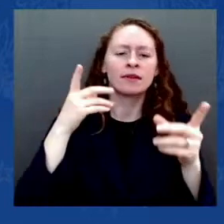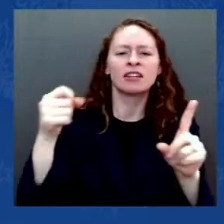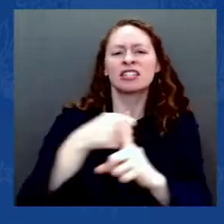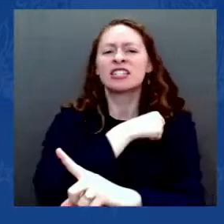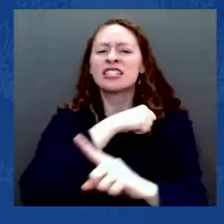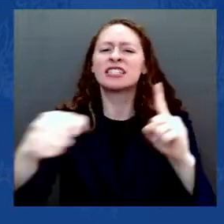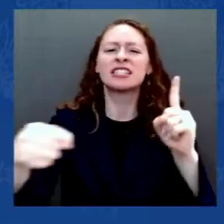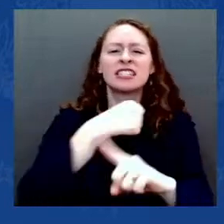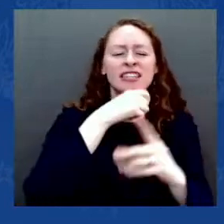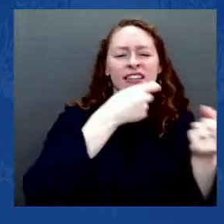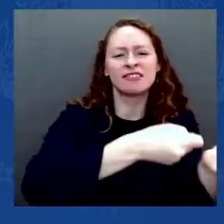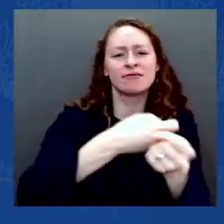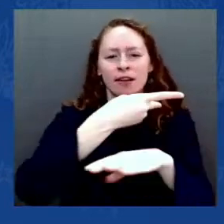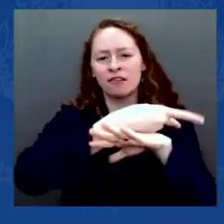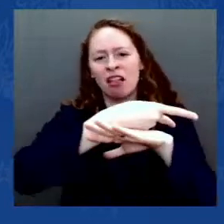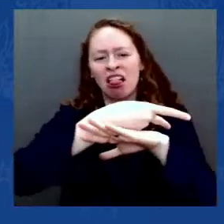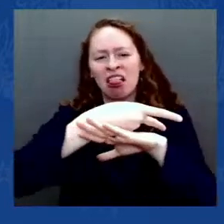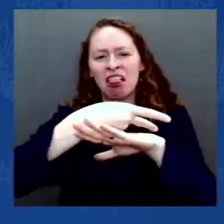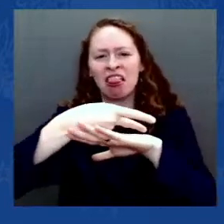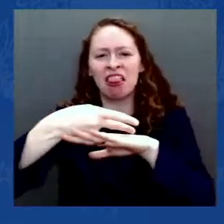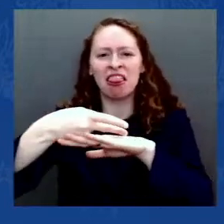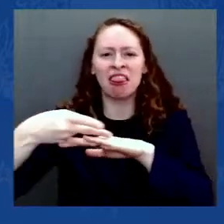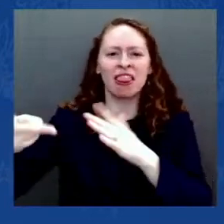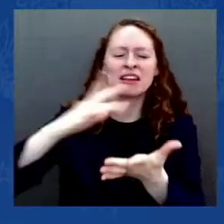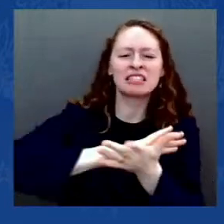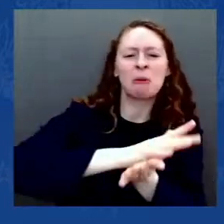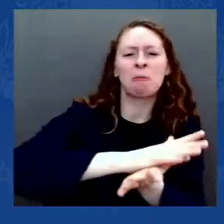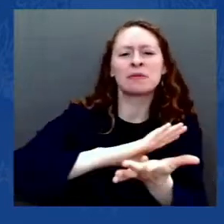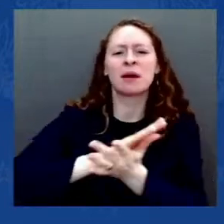Over 140 police officers were injured.